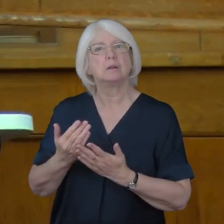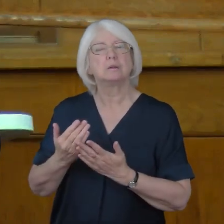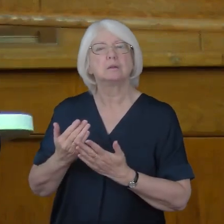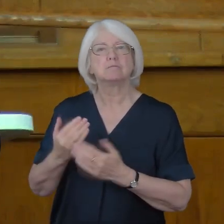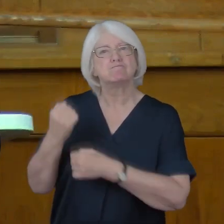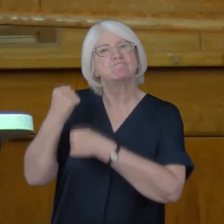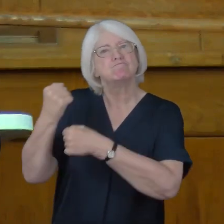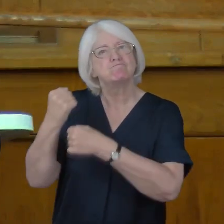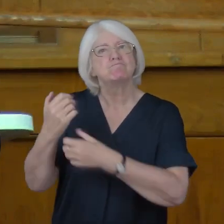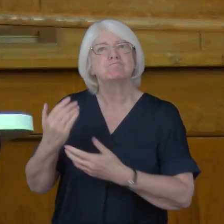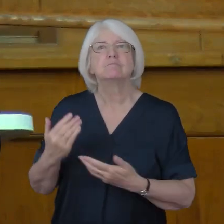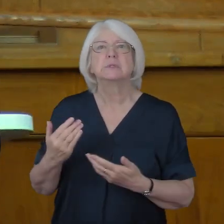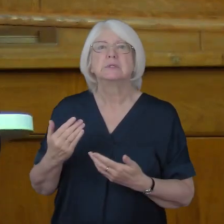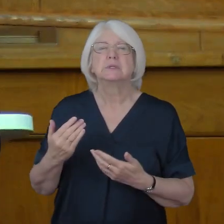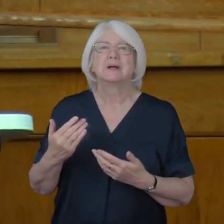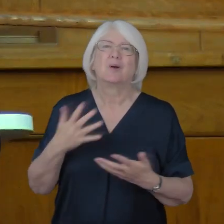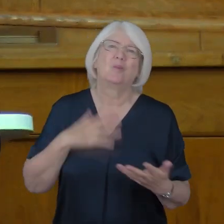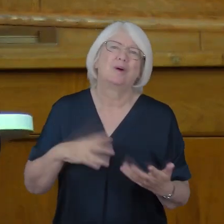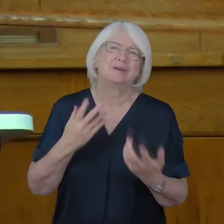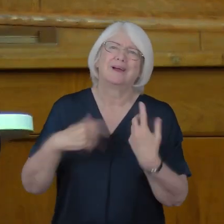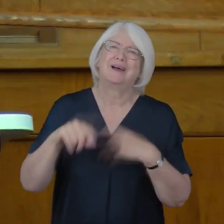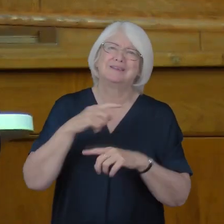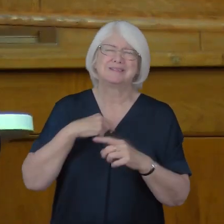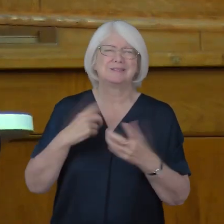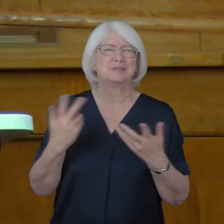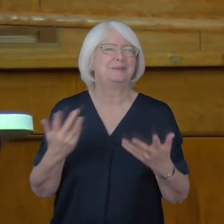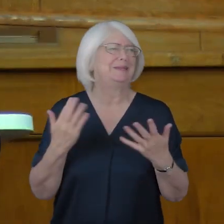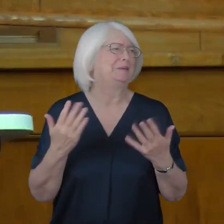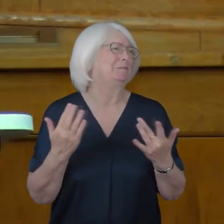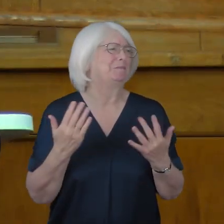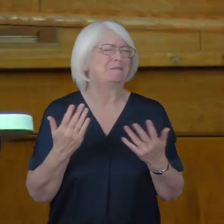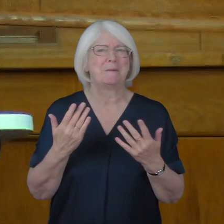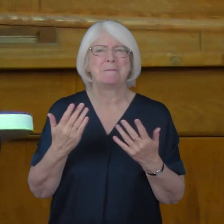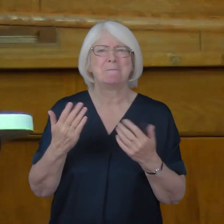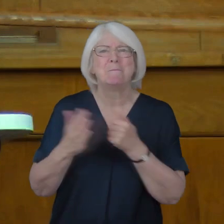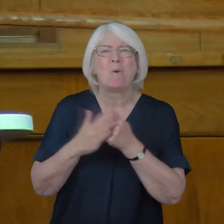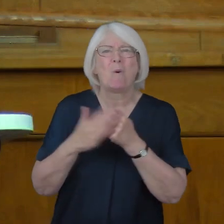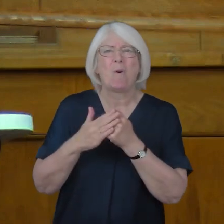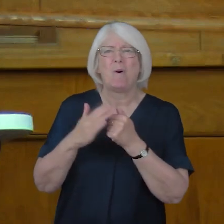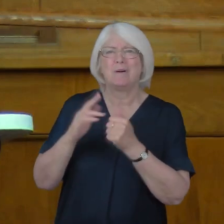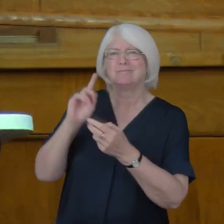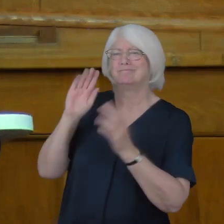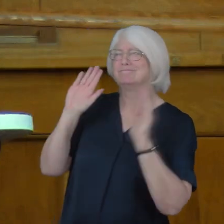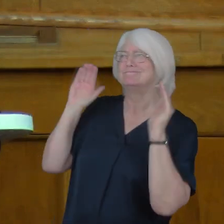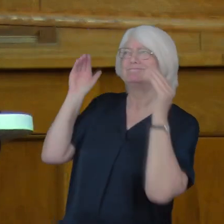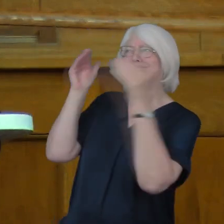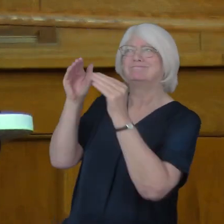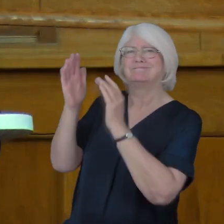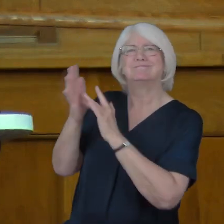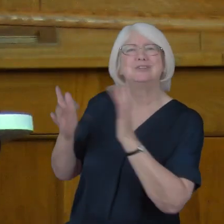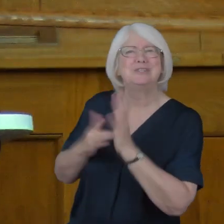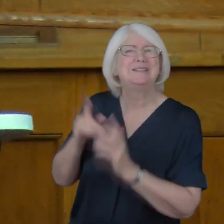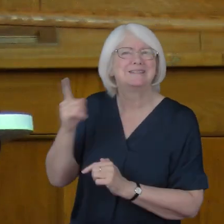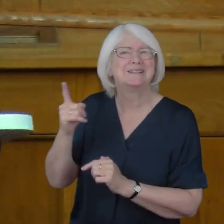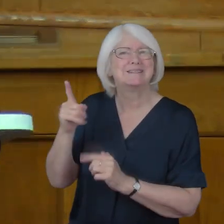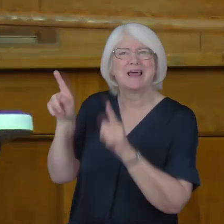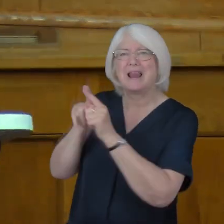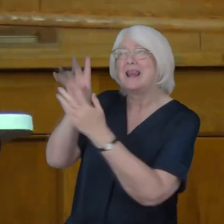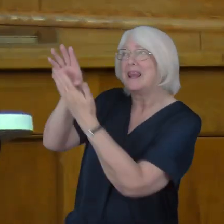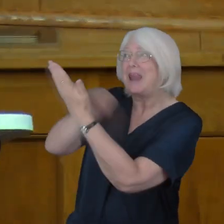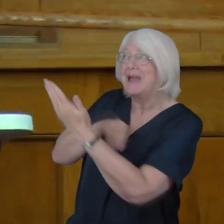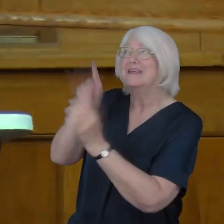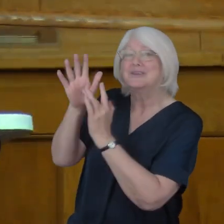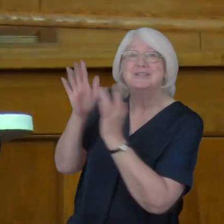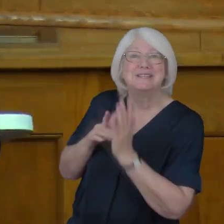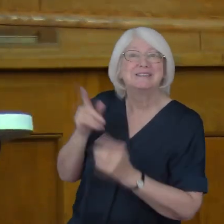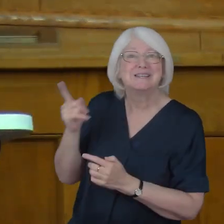for us to be a more Christ-centred and Jesus-shaped church, witnessing to